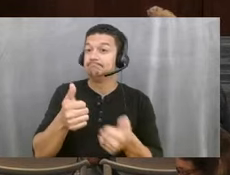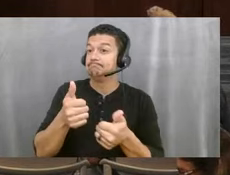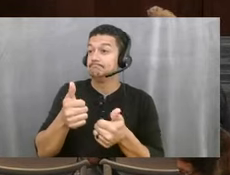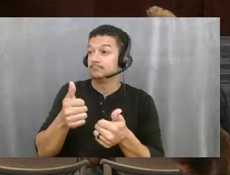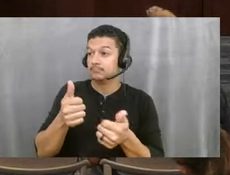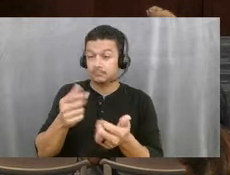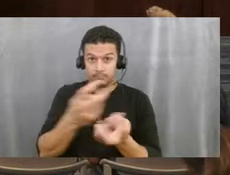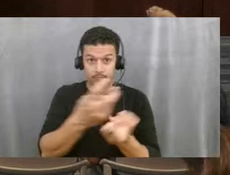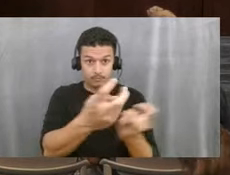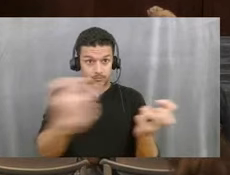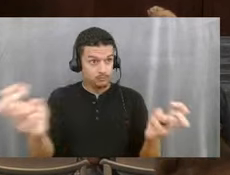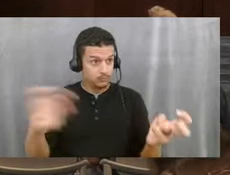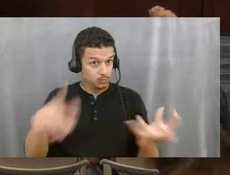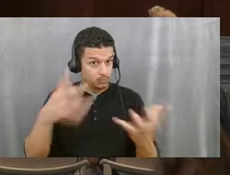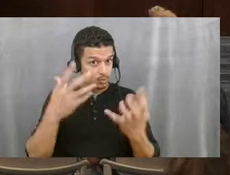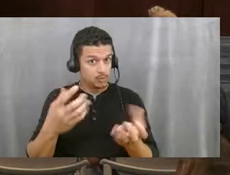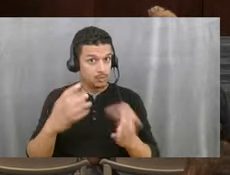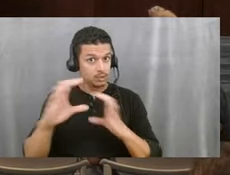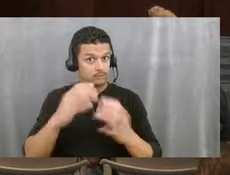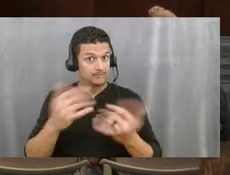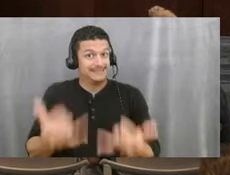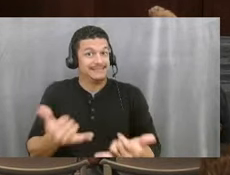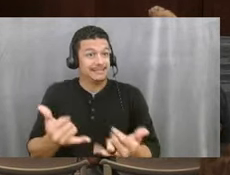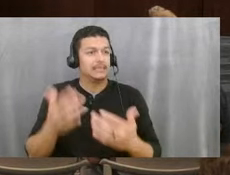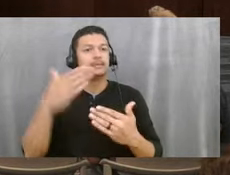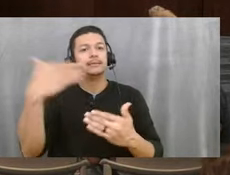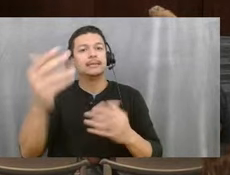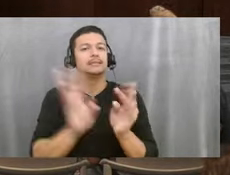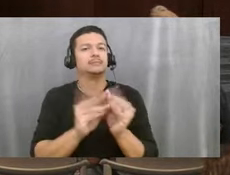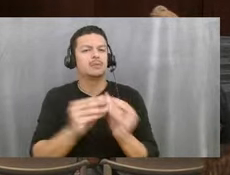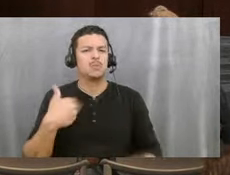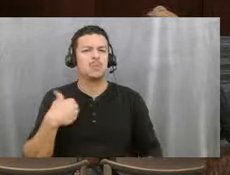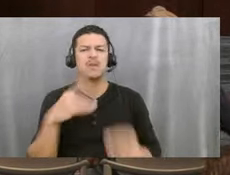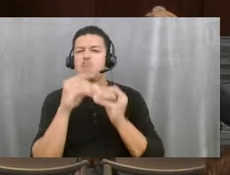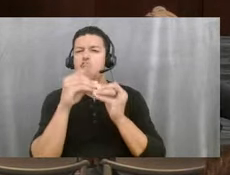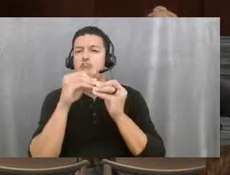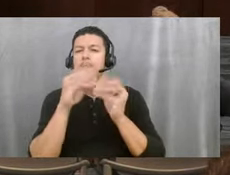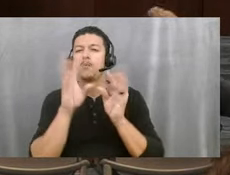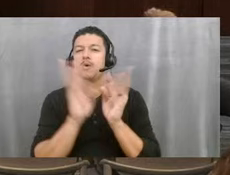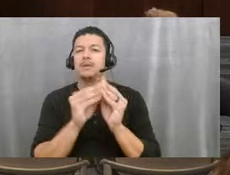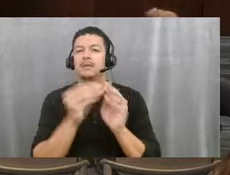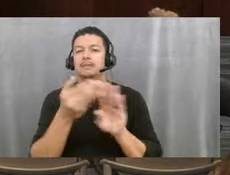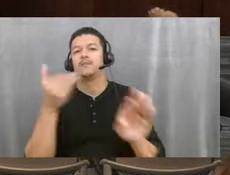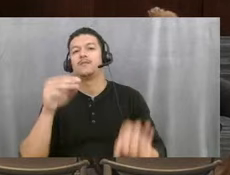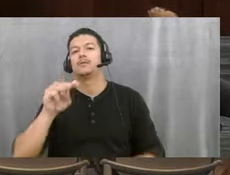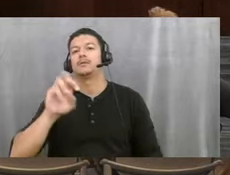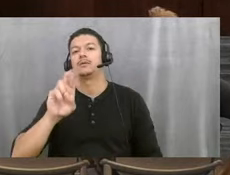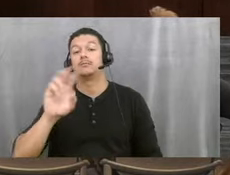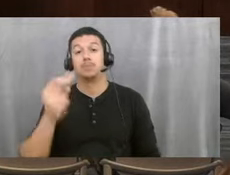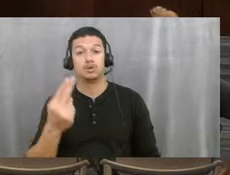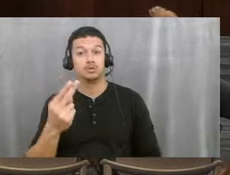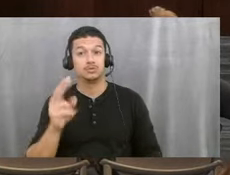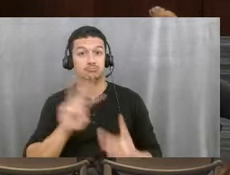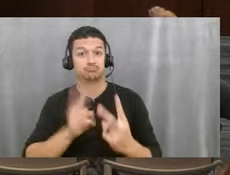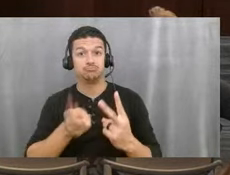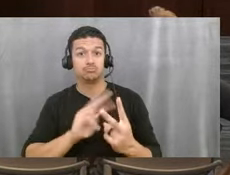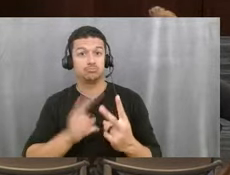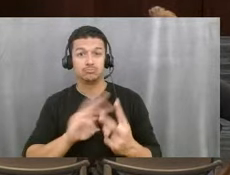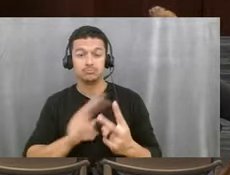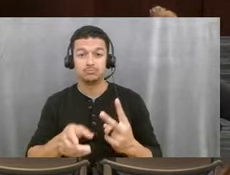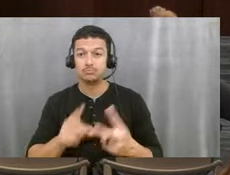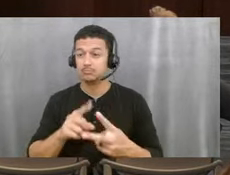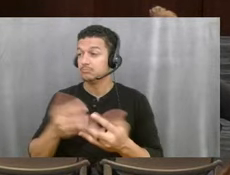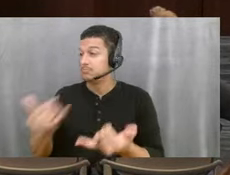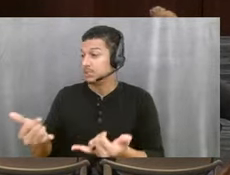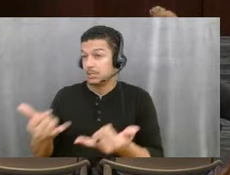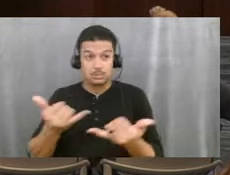ready to have today? You're going to do it next meeting? We do have one more meeting until that March. So either one? I'm prepared to have it today. today? Yeah. All right.